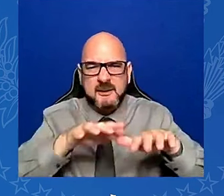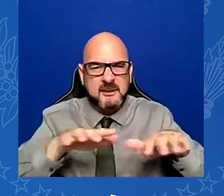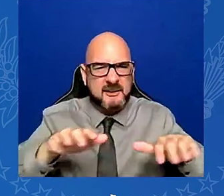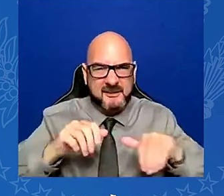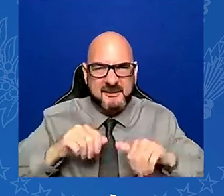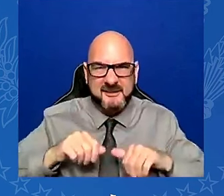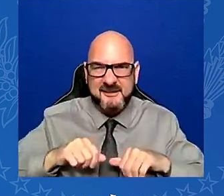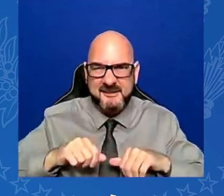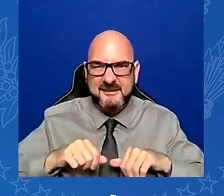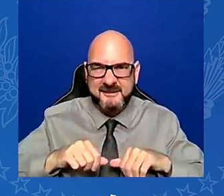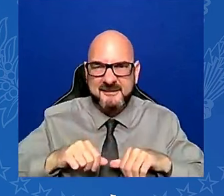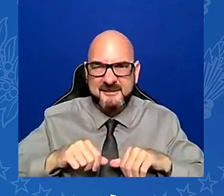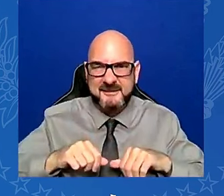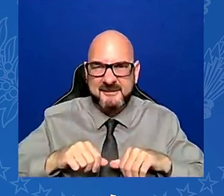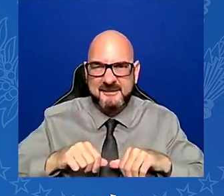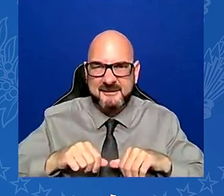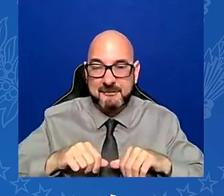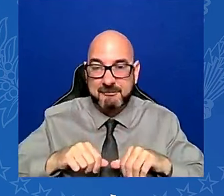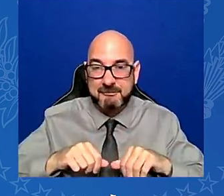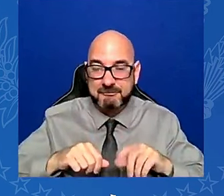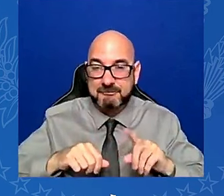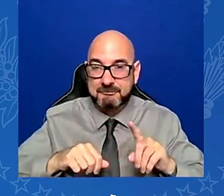I kind of like that, I may use that again.